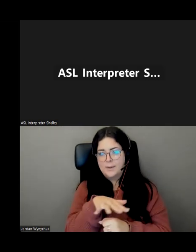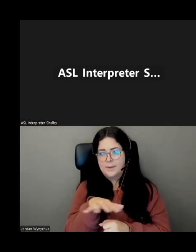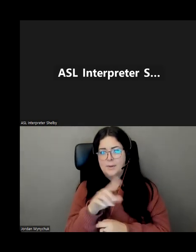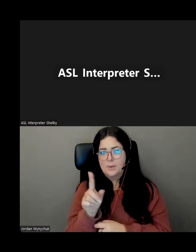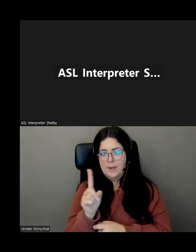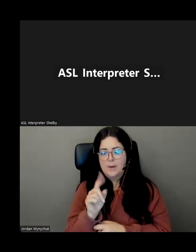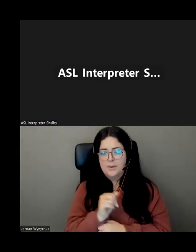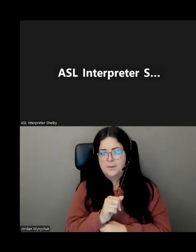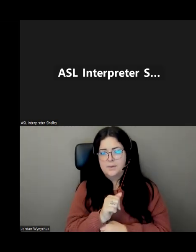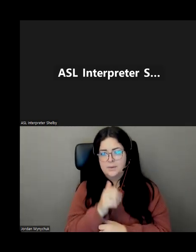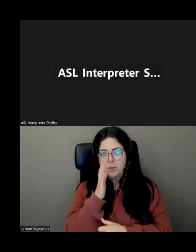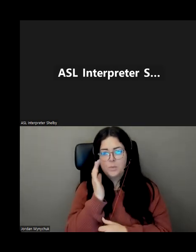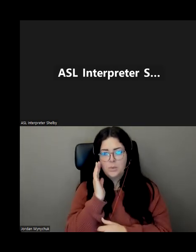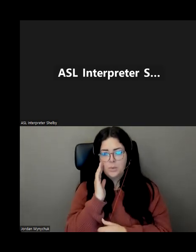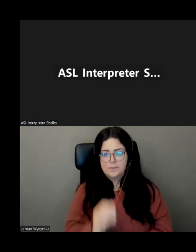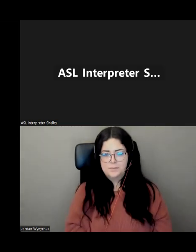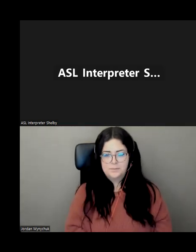in or around your your area